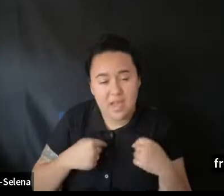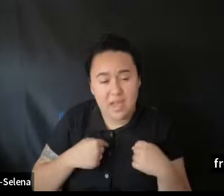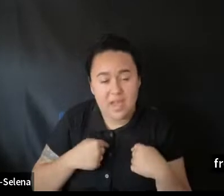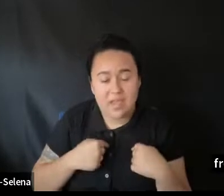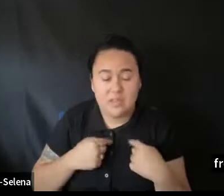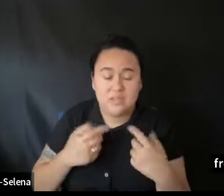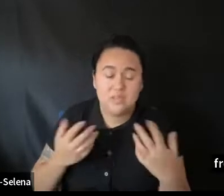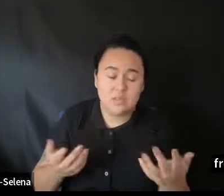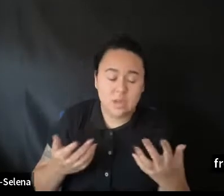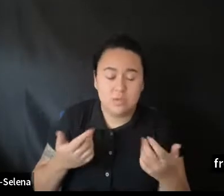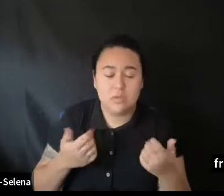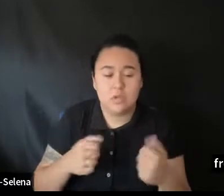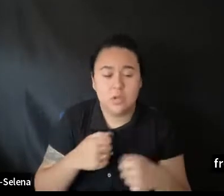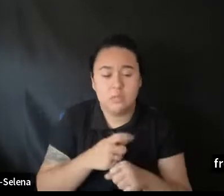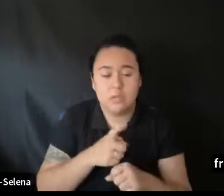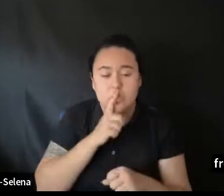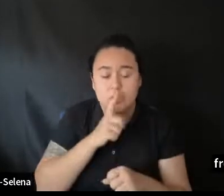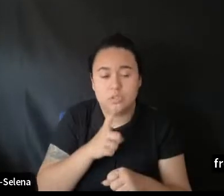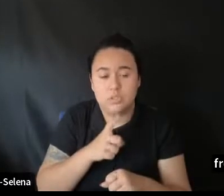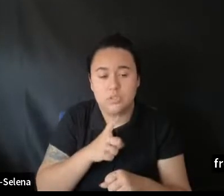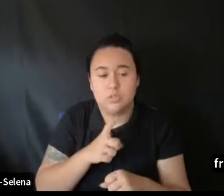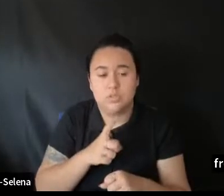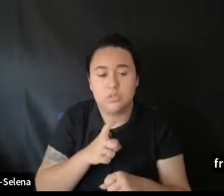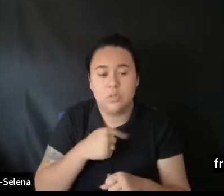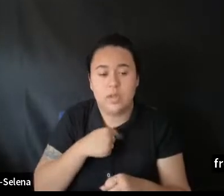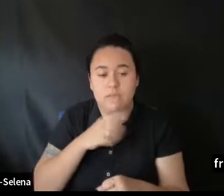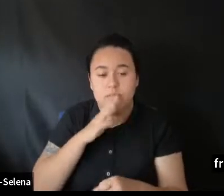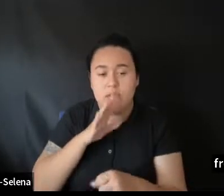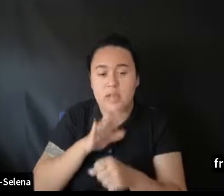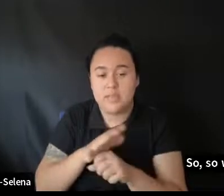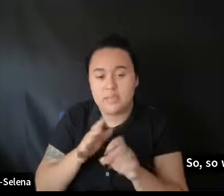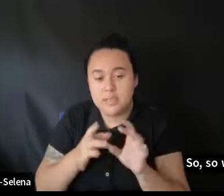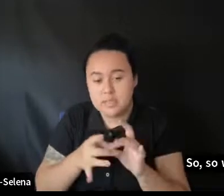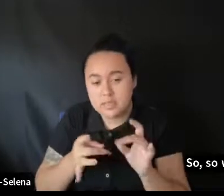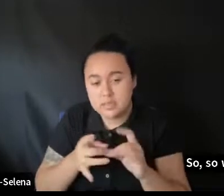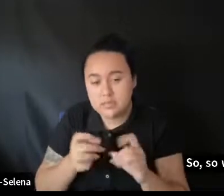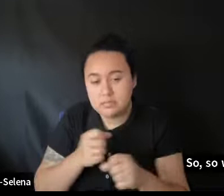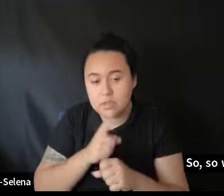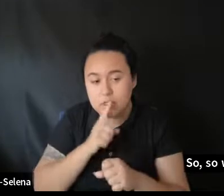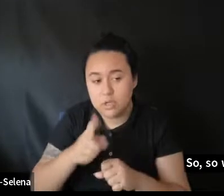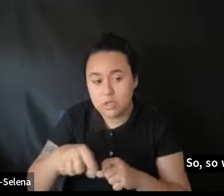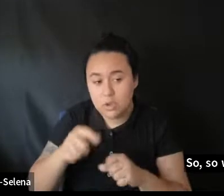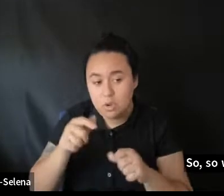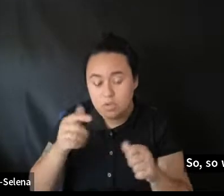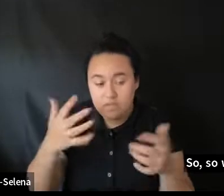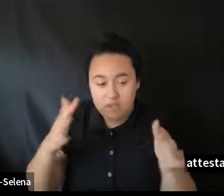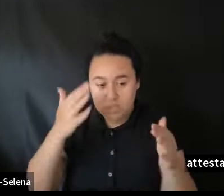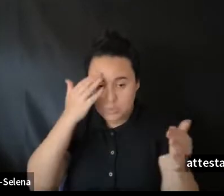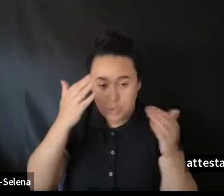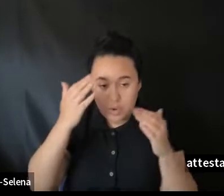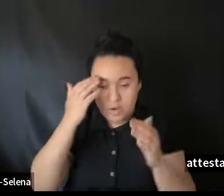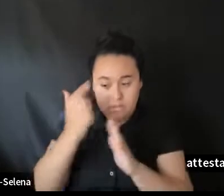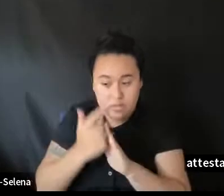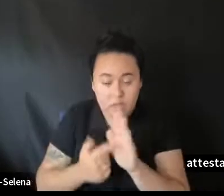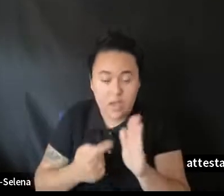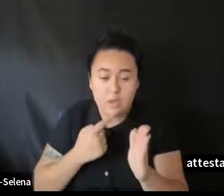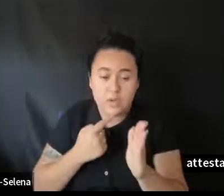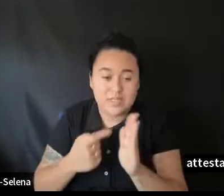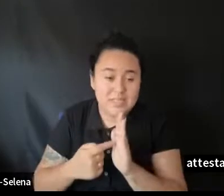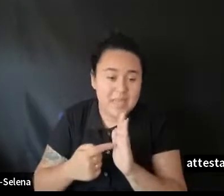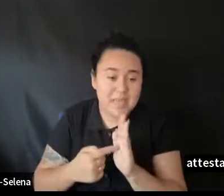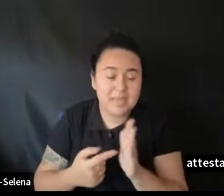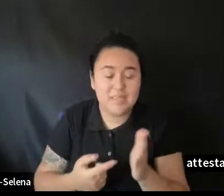make sure. And we have attestation. Statements. Making sure that everyone. Is aware. Of the law. What the law says.